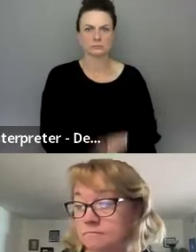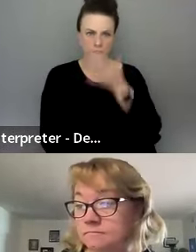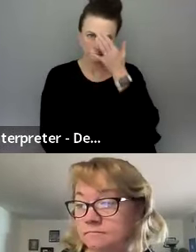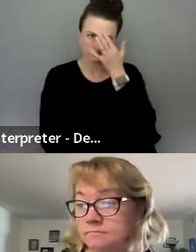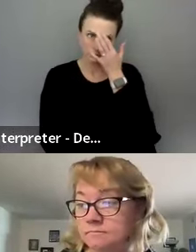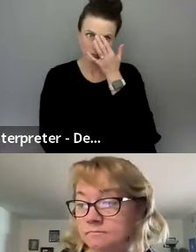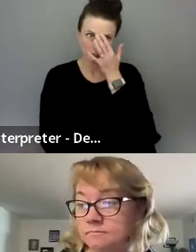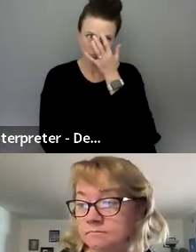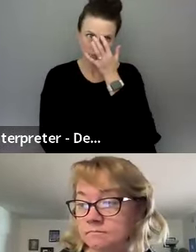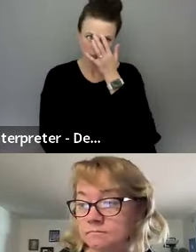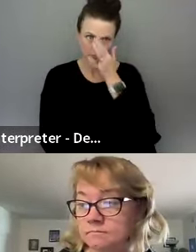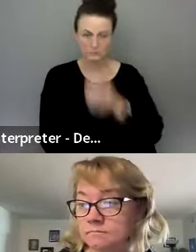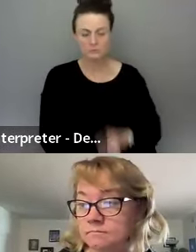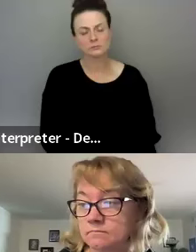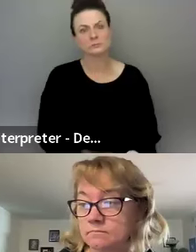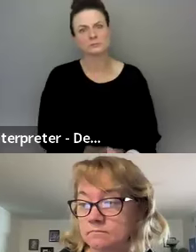made some good progress.